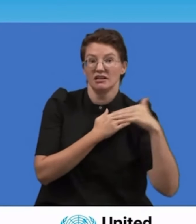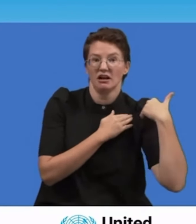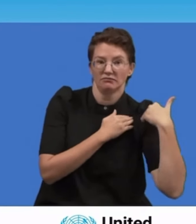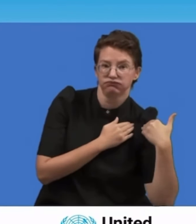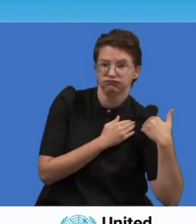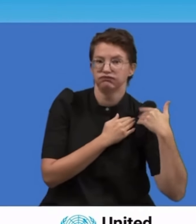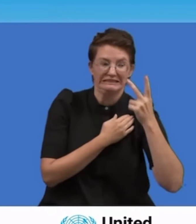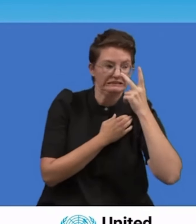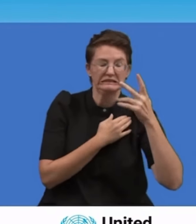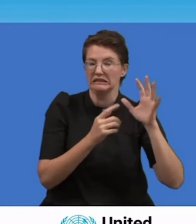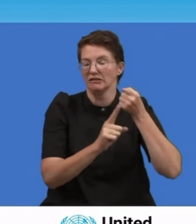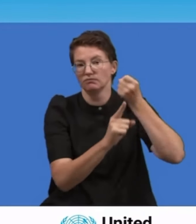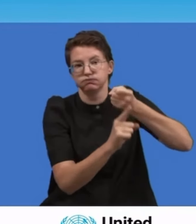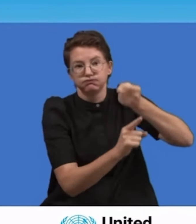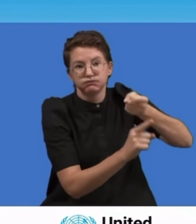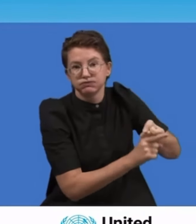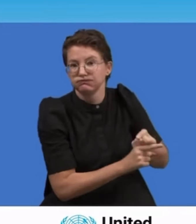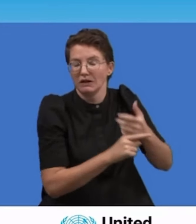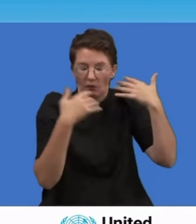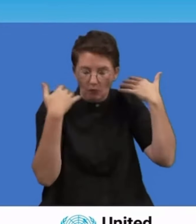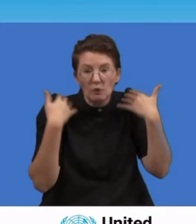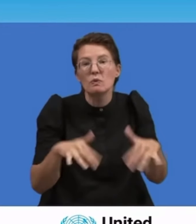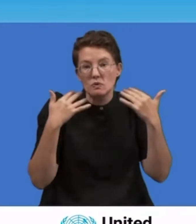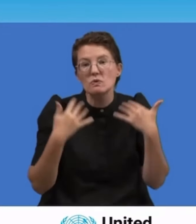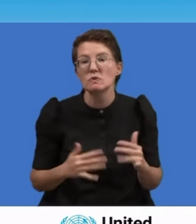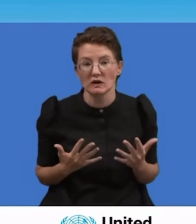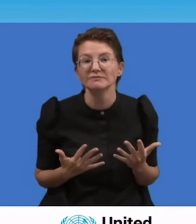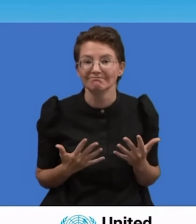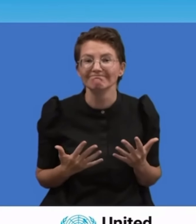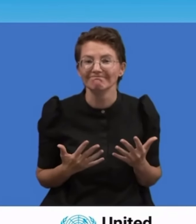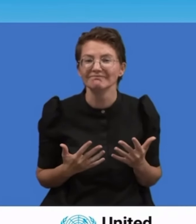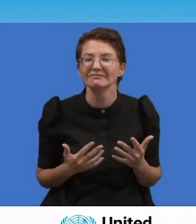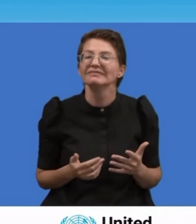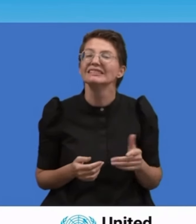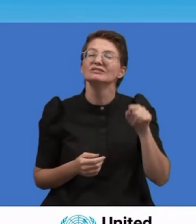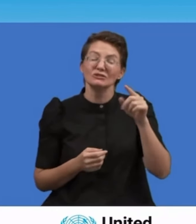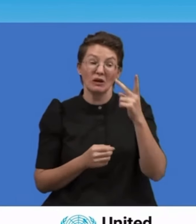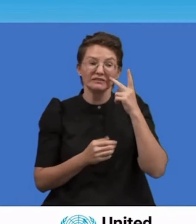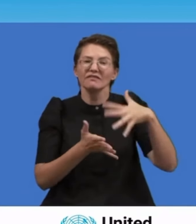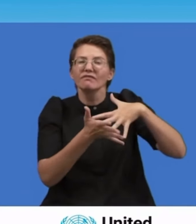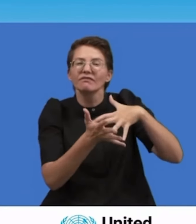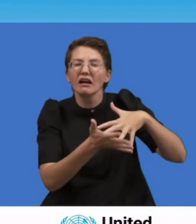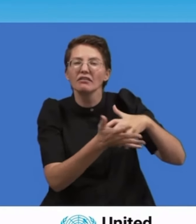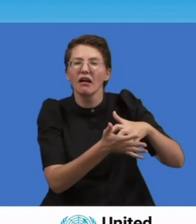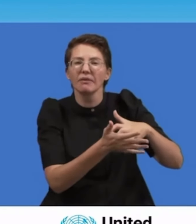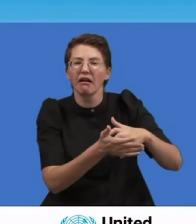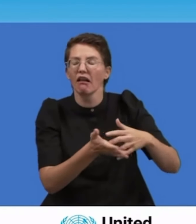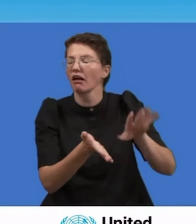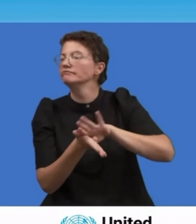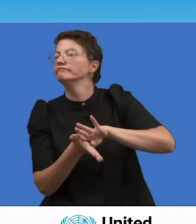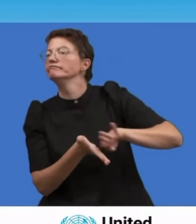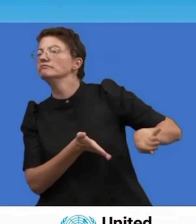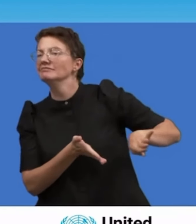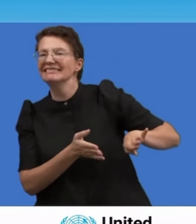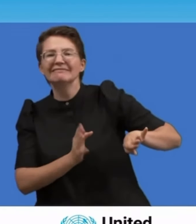for everyone, not just the privileged few. Mr. President, the vast gulf between rich and poor should be